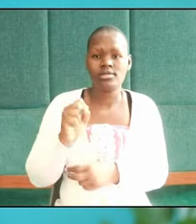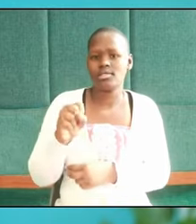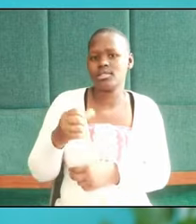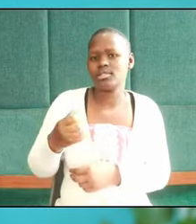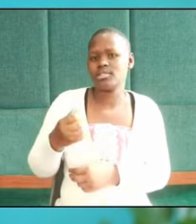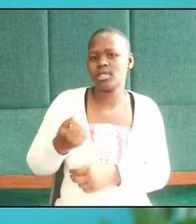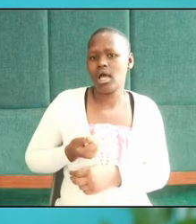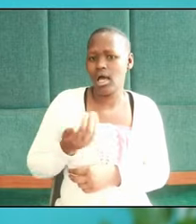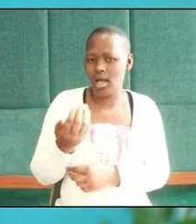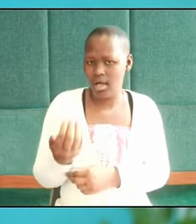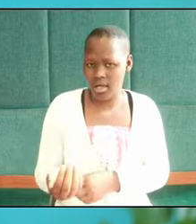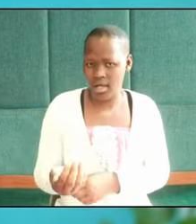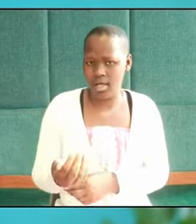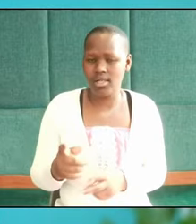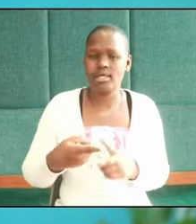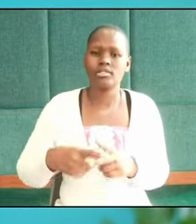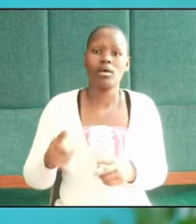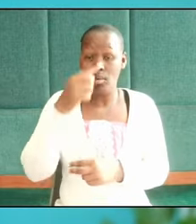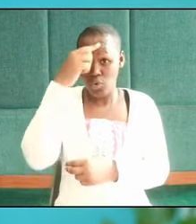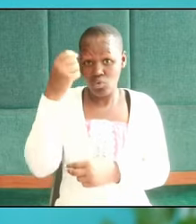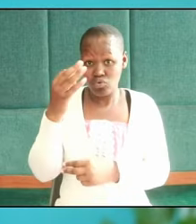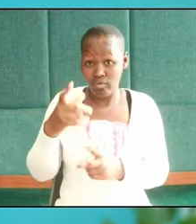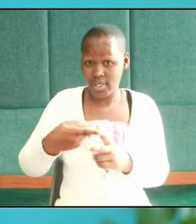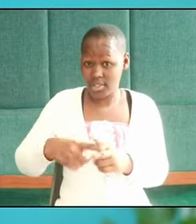Because of this escape,